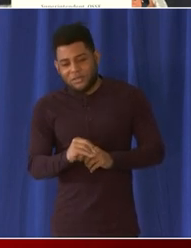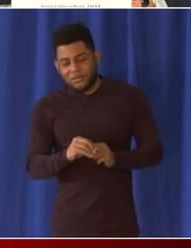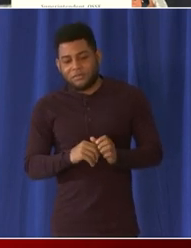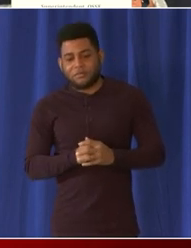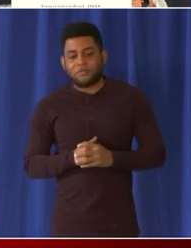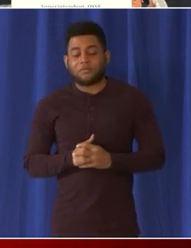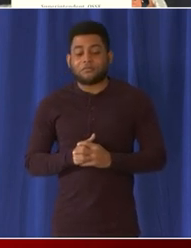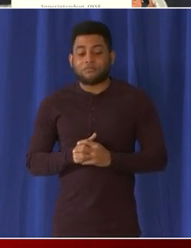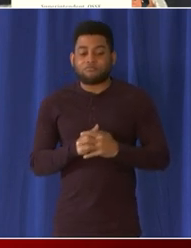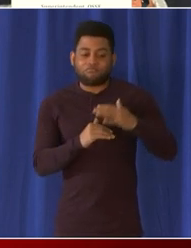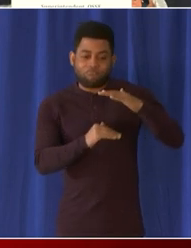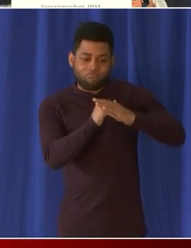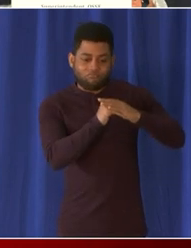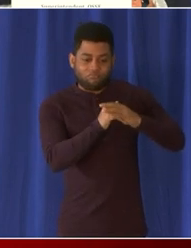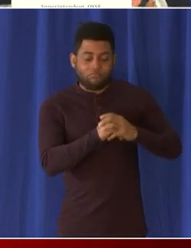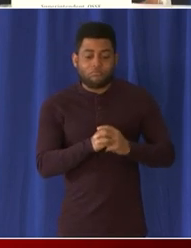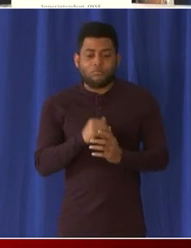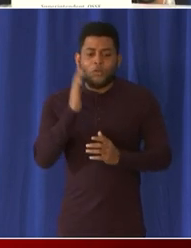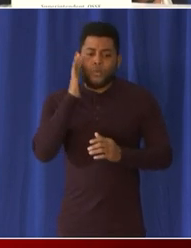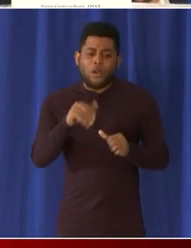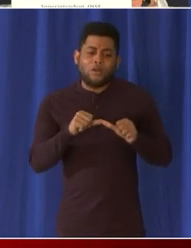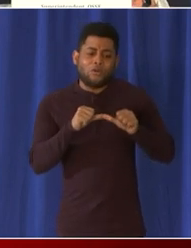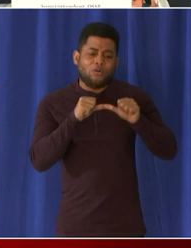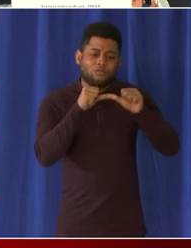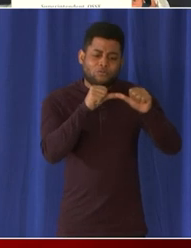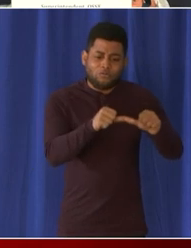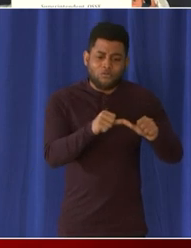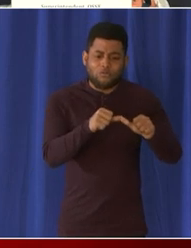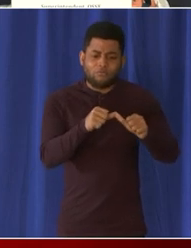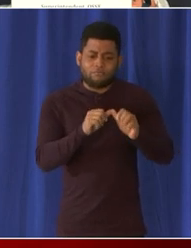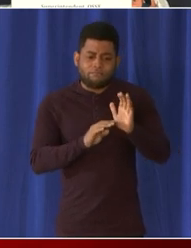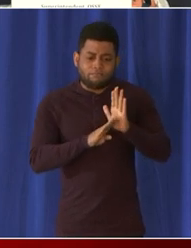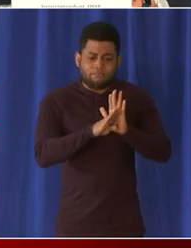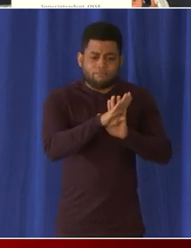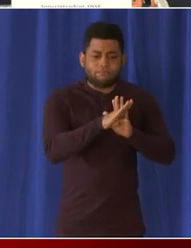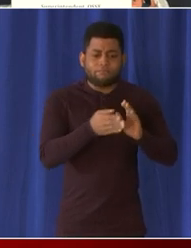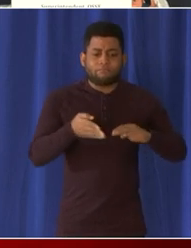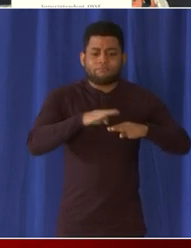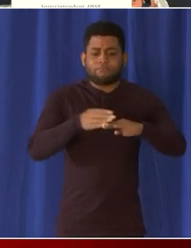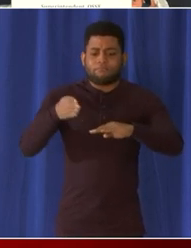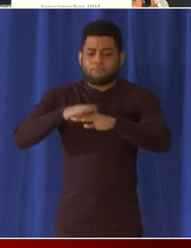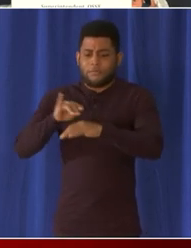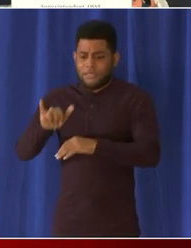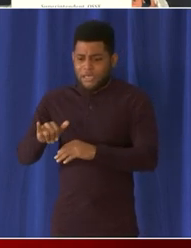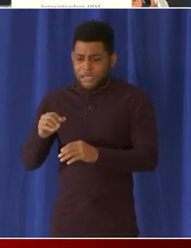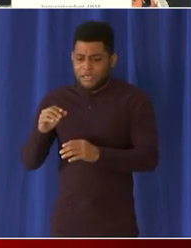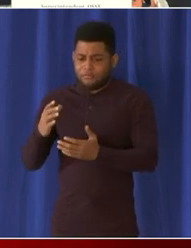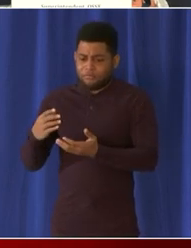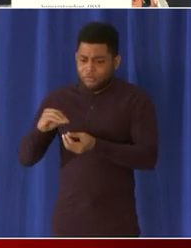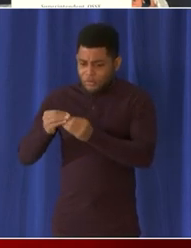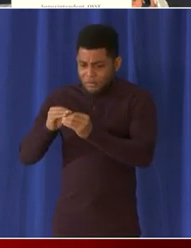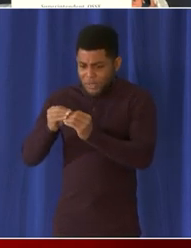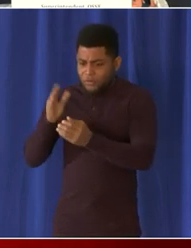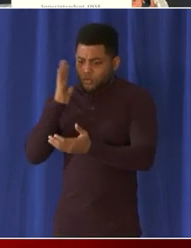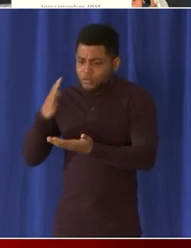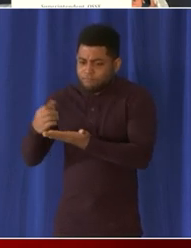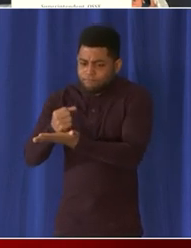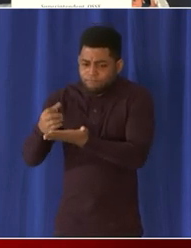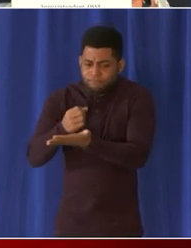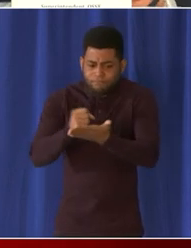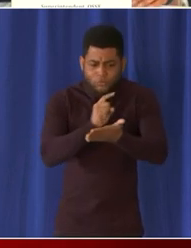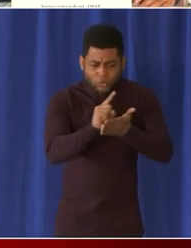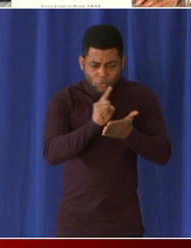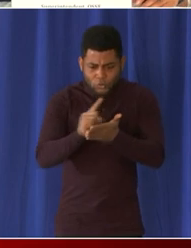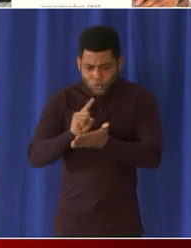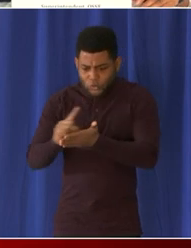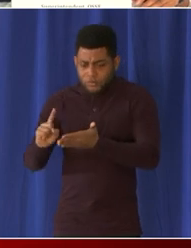as of last week it will continue to launch in the in the moving forward. That data is collected on a weekly basis and will continue to be made available on Wednesday